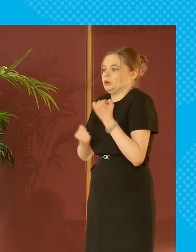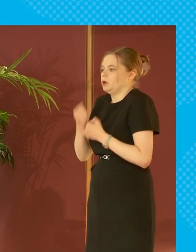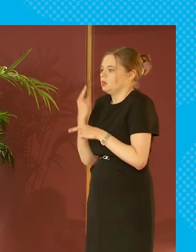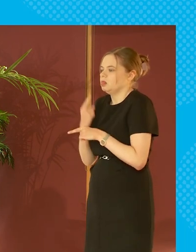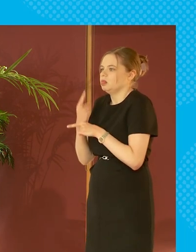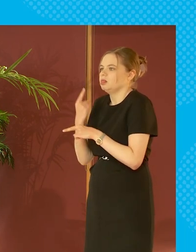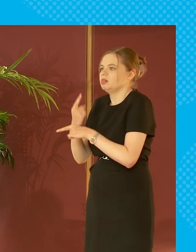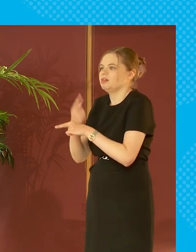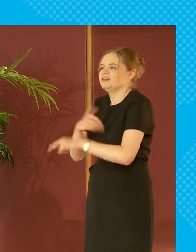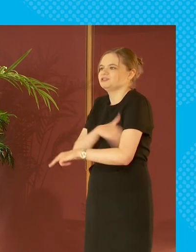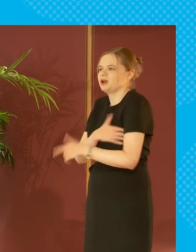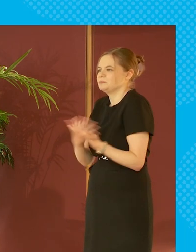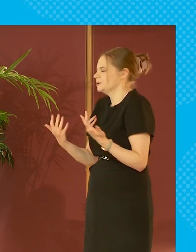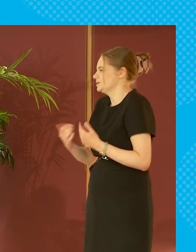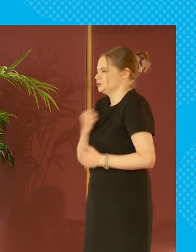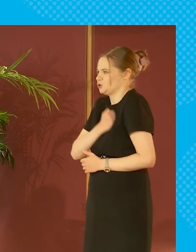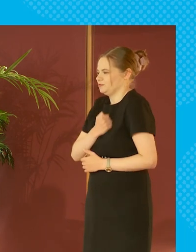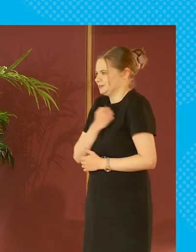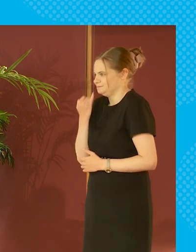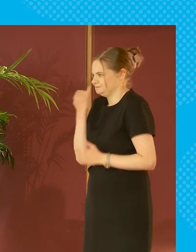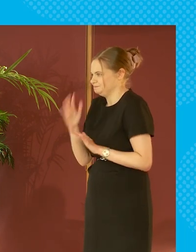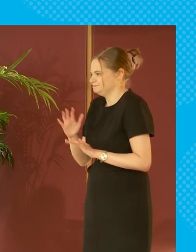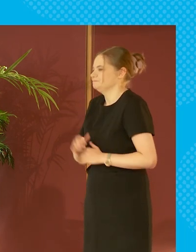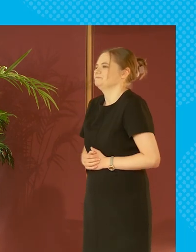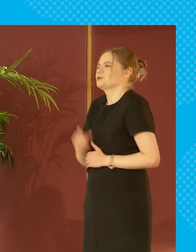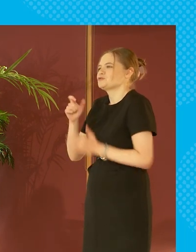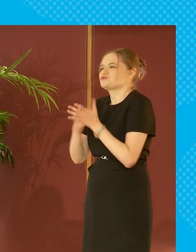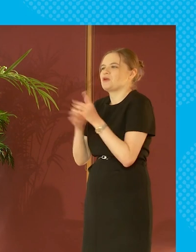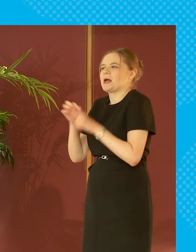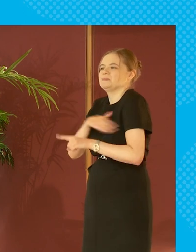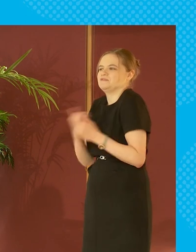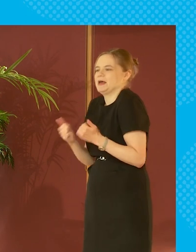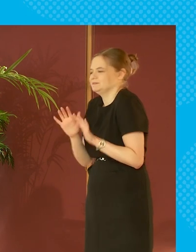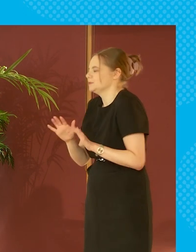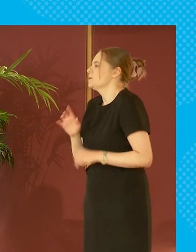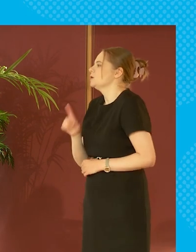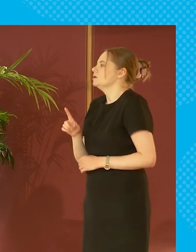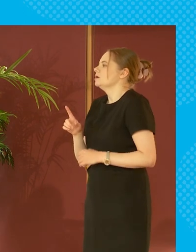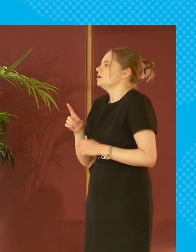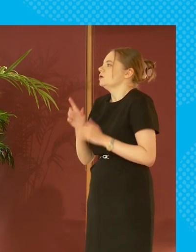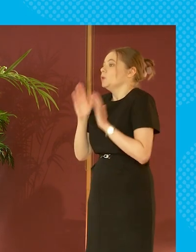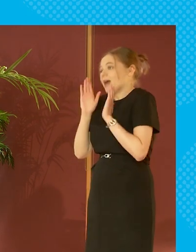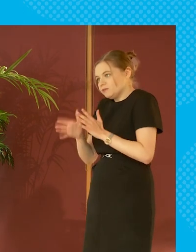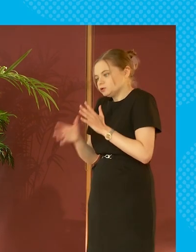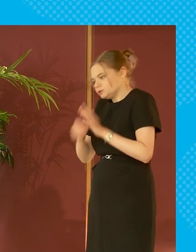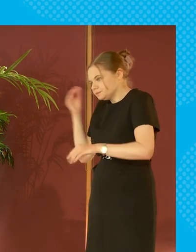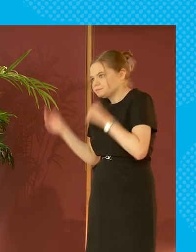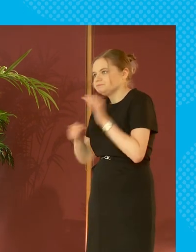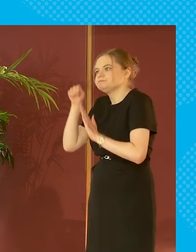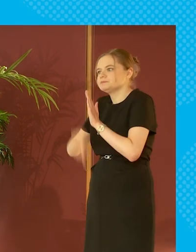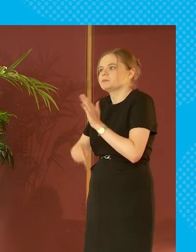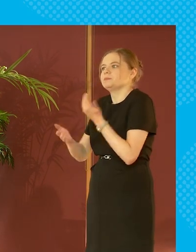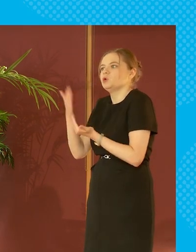of crap chat but sorry actually crap's really probably the thing i've ever said but we have to get into these things